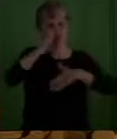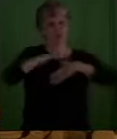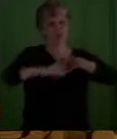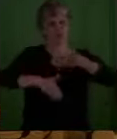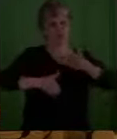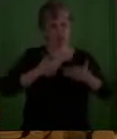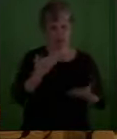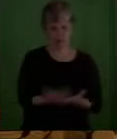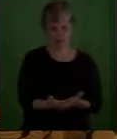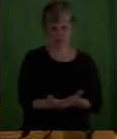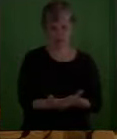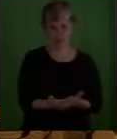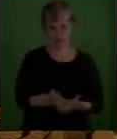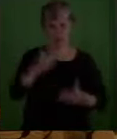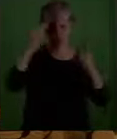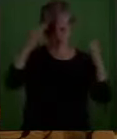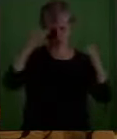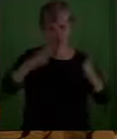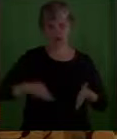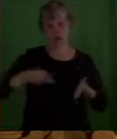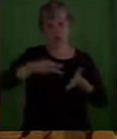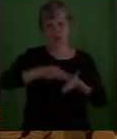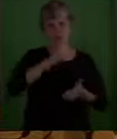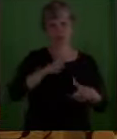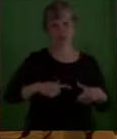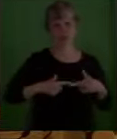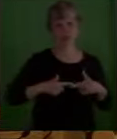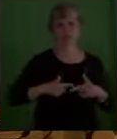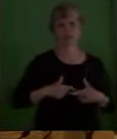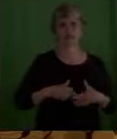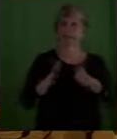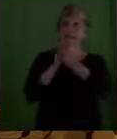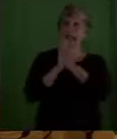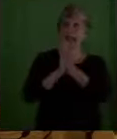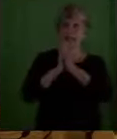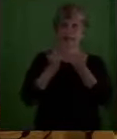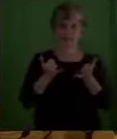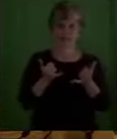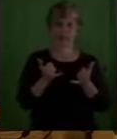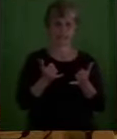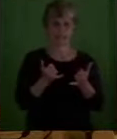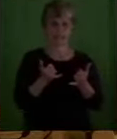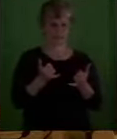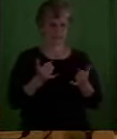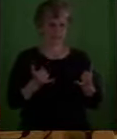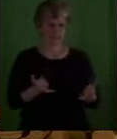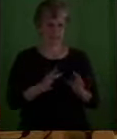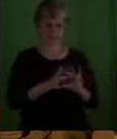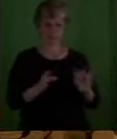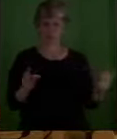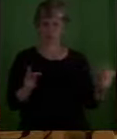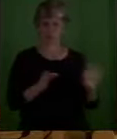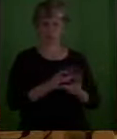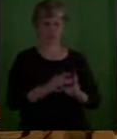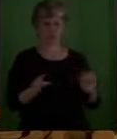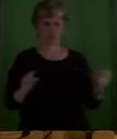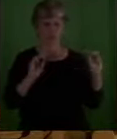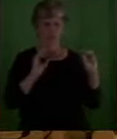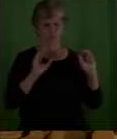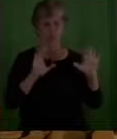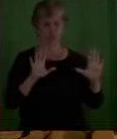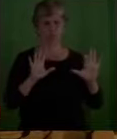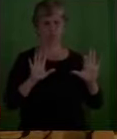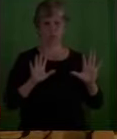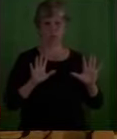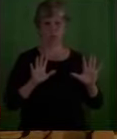ultimately resurrected life. Let's beg today as we encounter this powerful story of Jesus